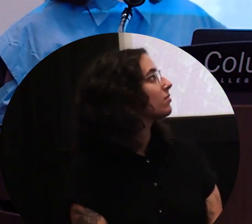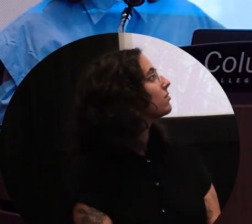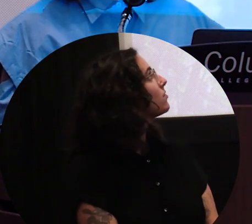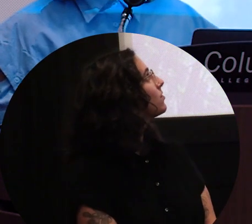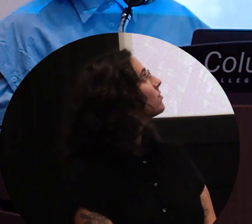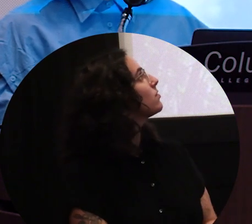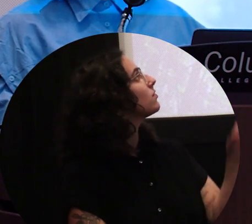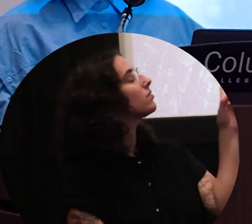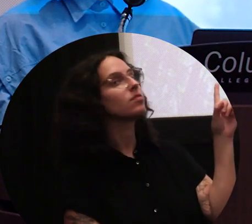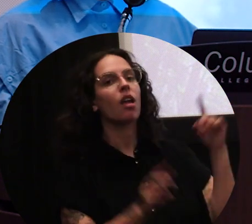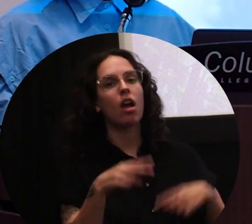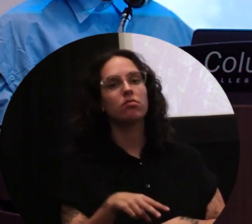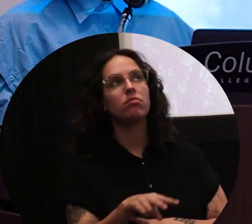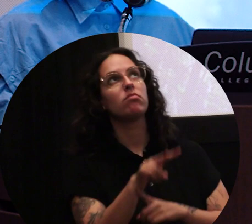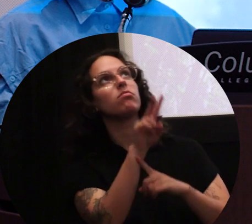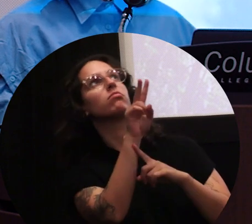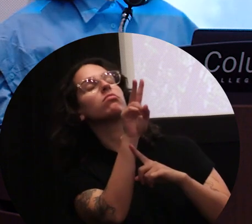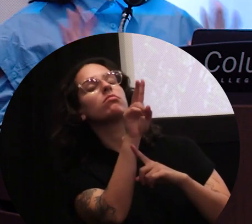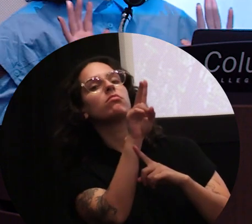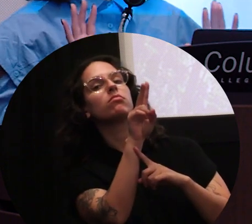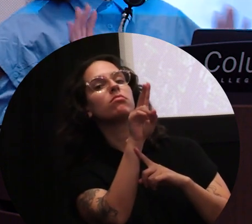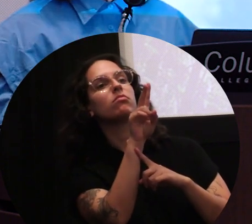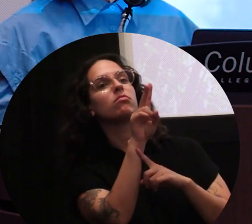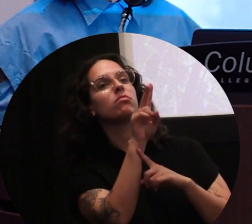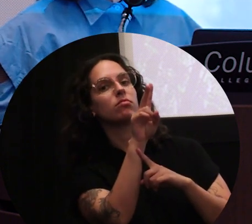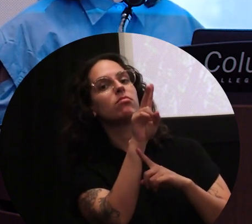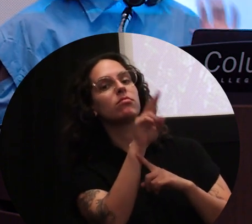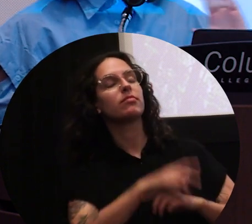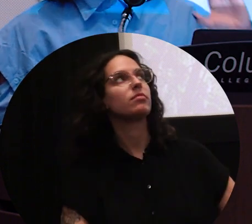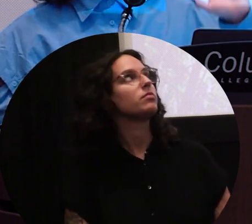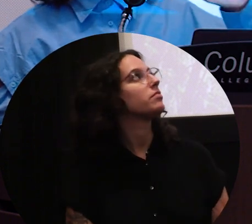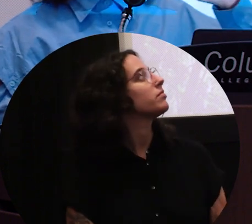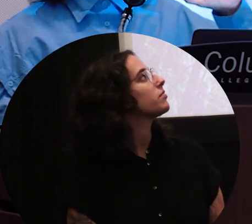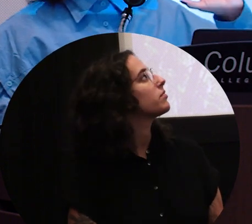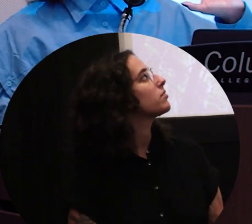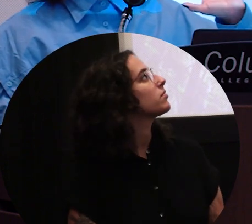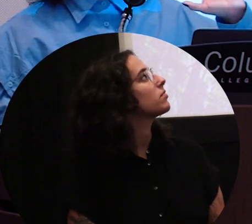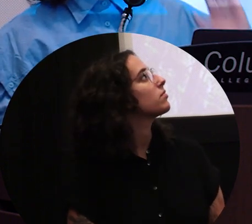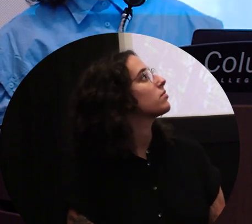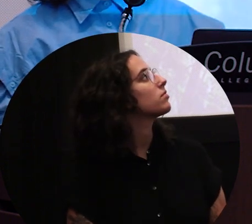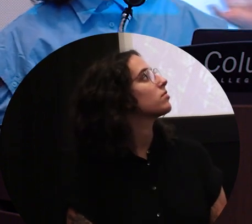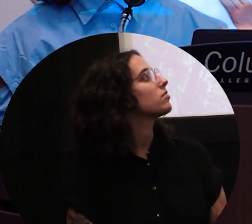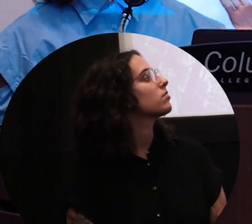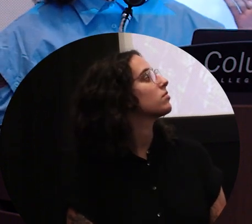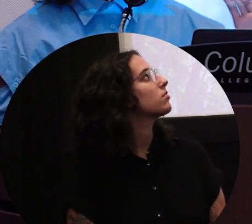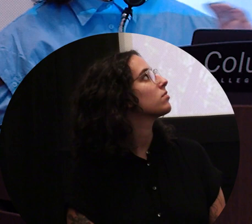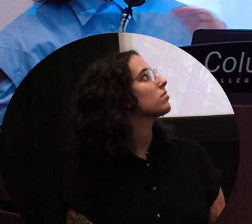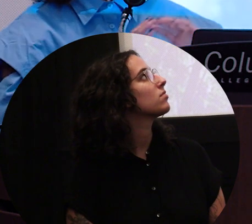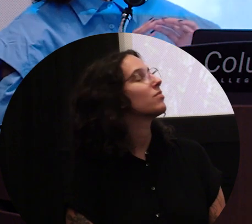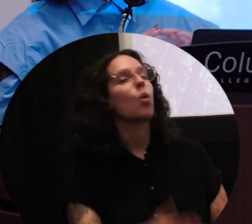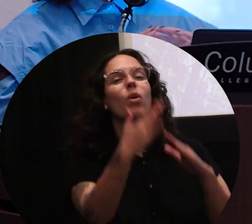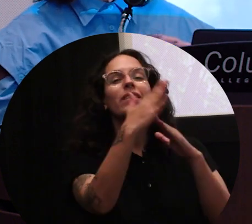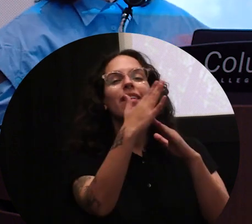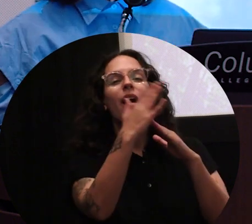And then this is the viewpoint of the piece, looking up. And in that top part,